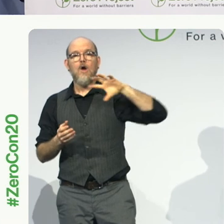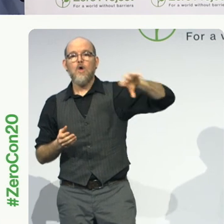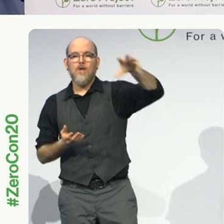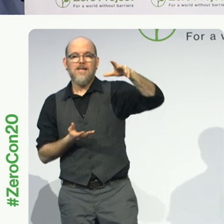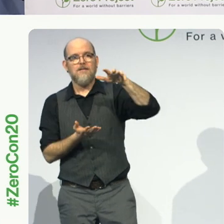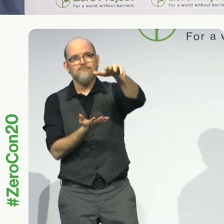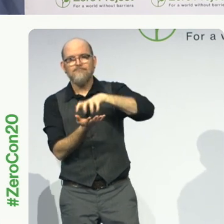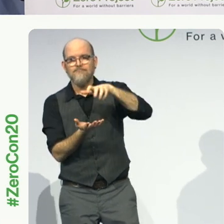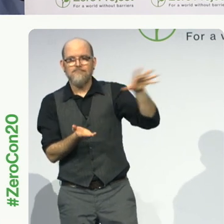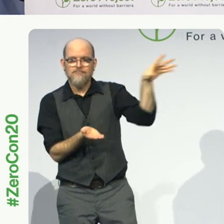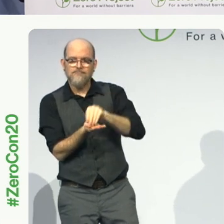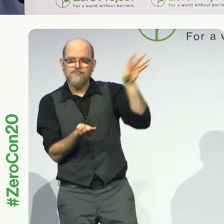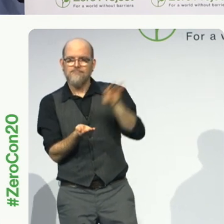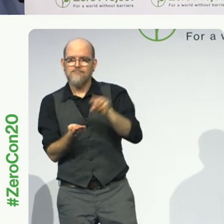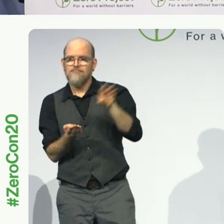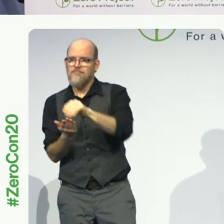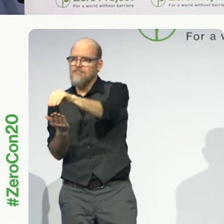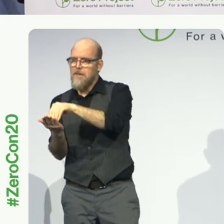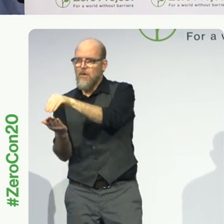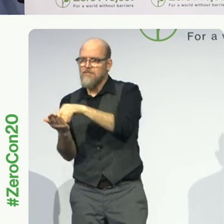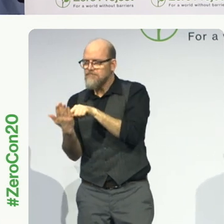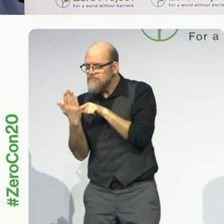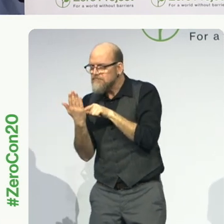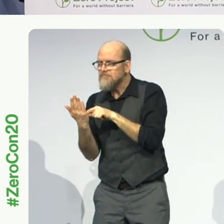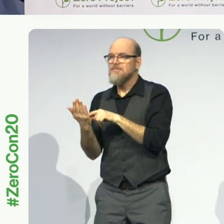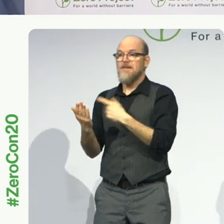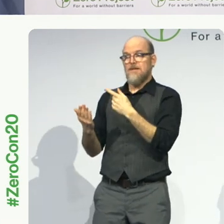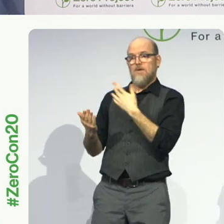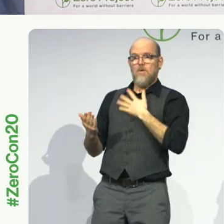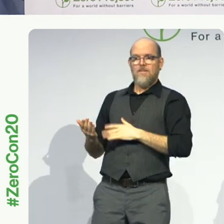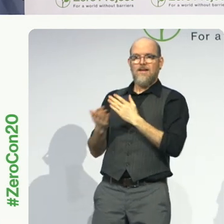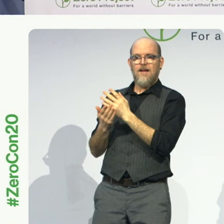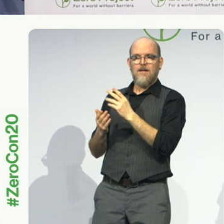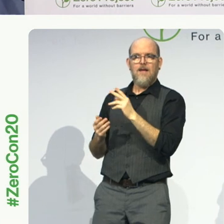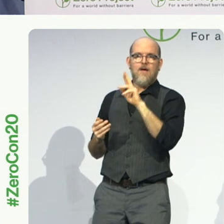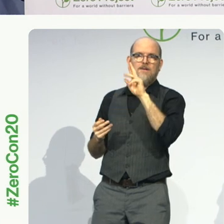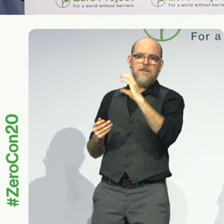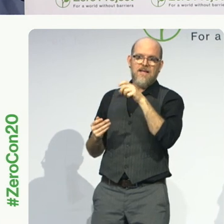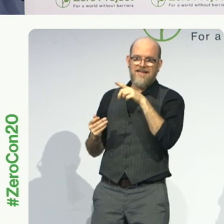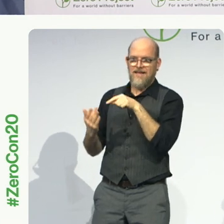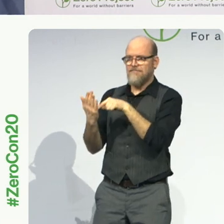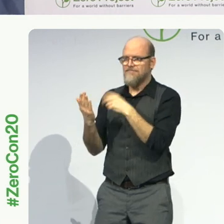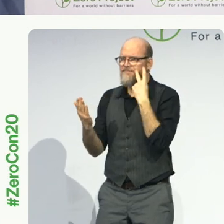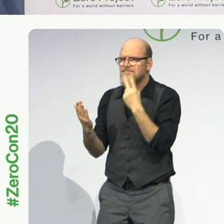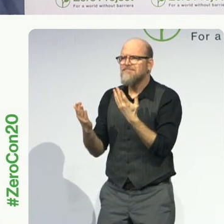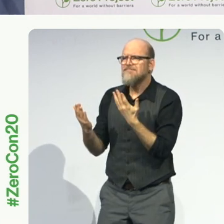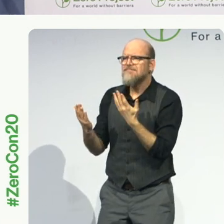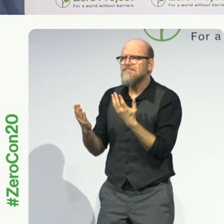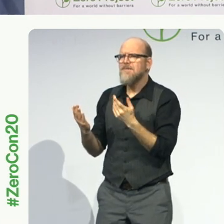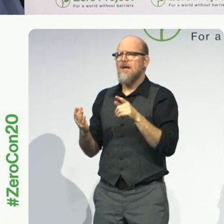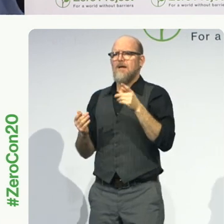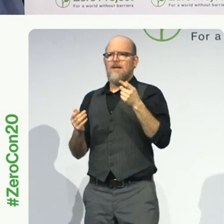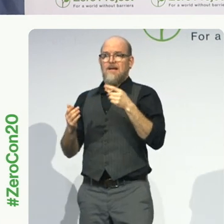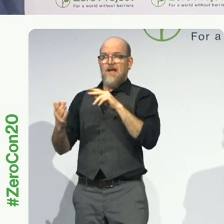magnificent, transformative document. But like other conventions, to have its